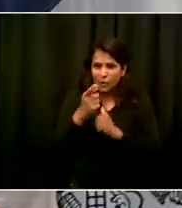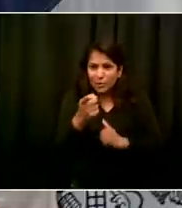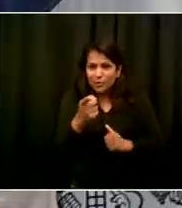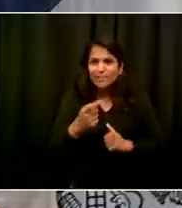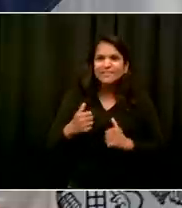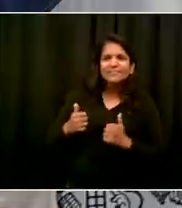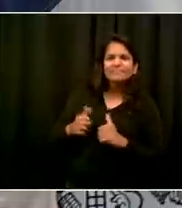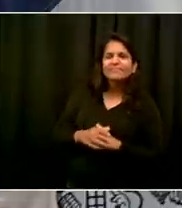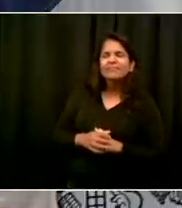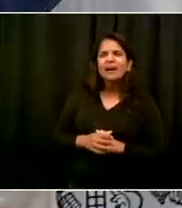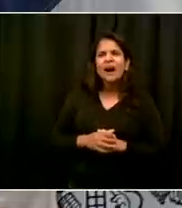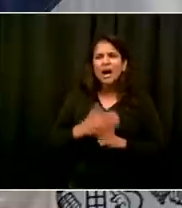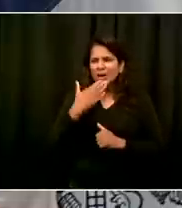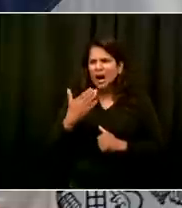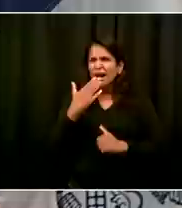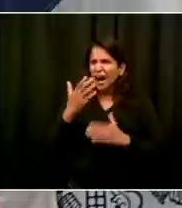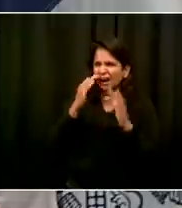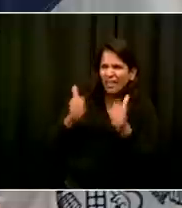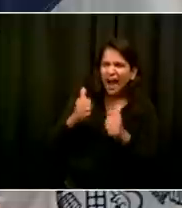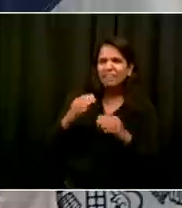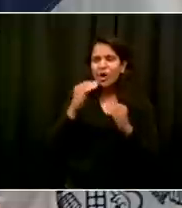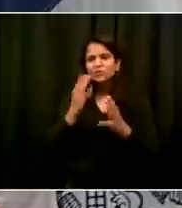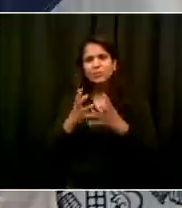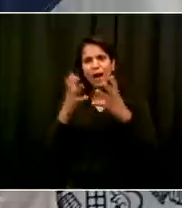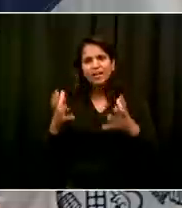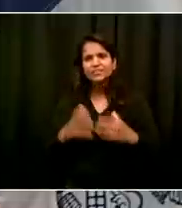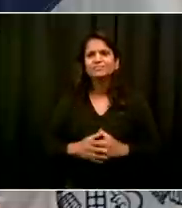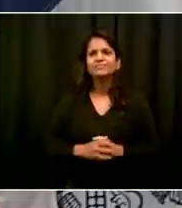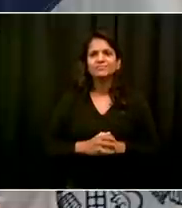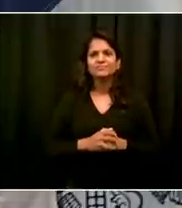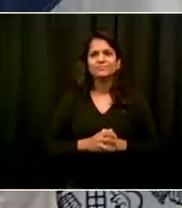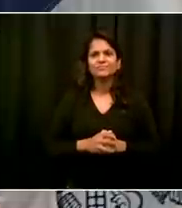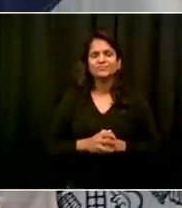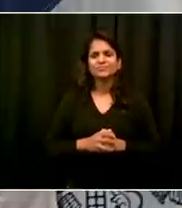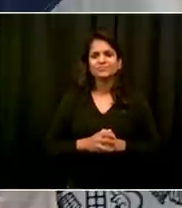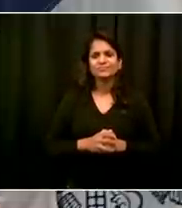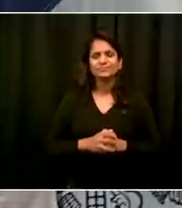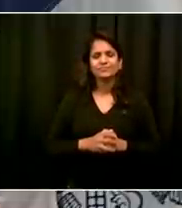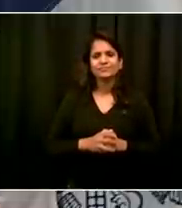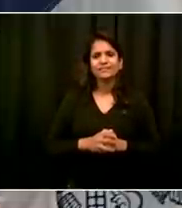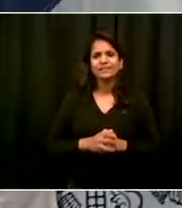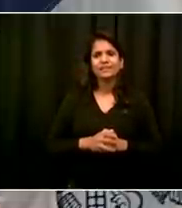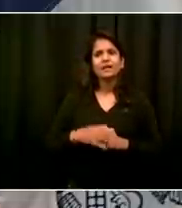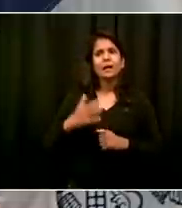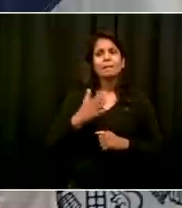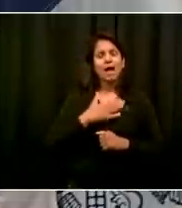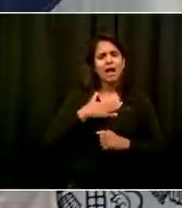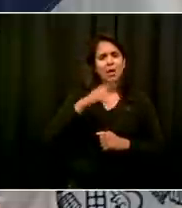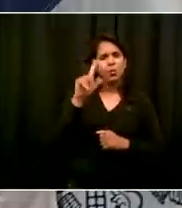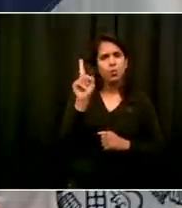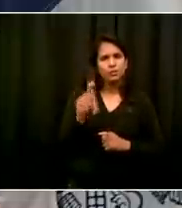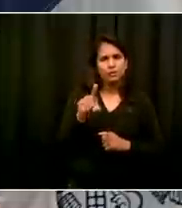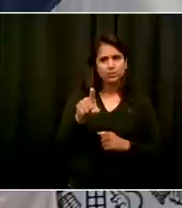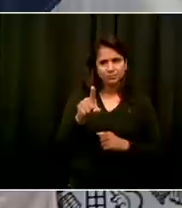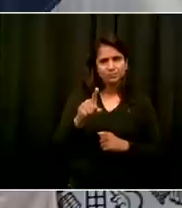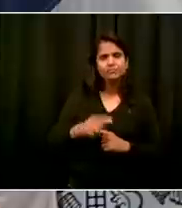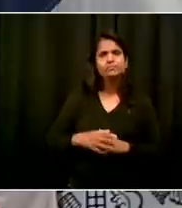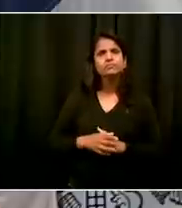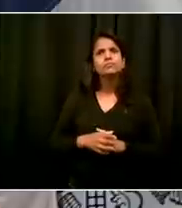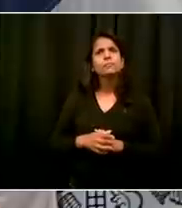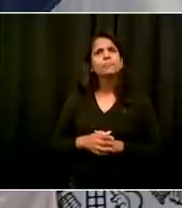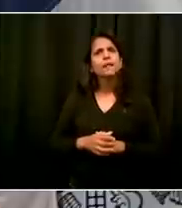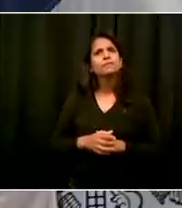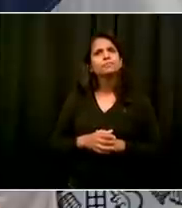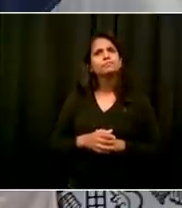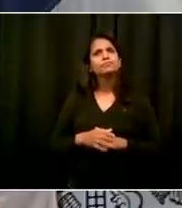Good. Thank you so much. Mayor, my question is, there's a report came that the,